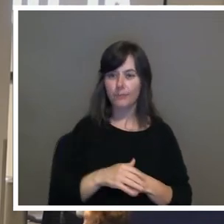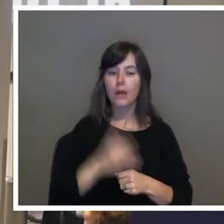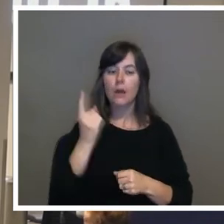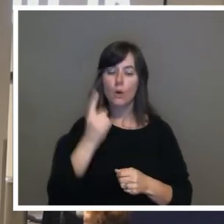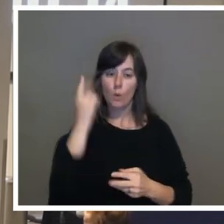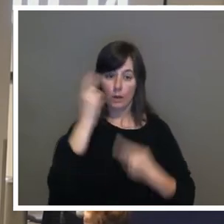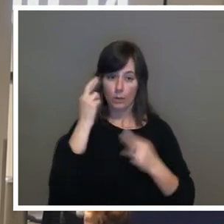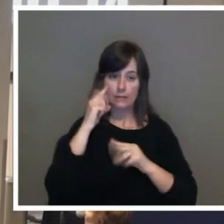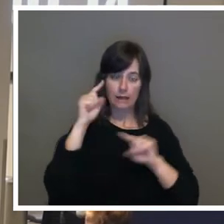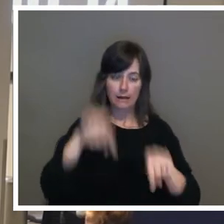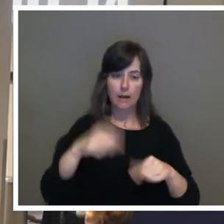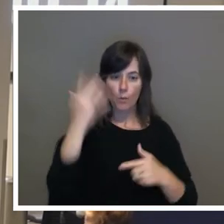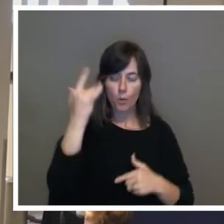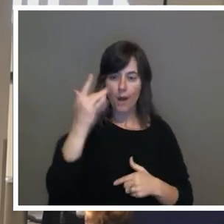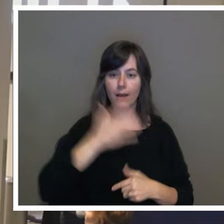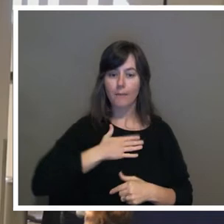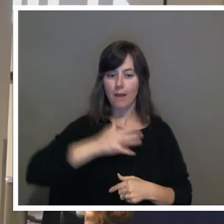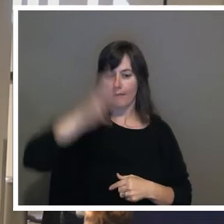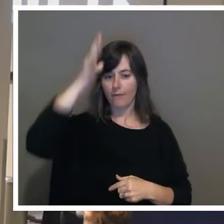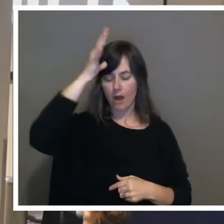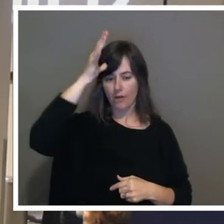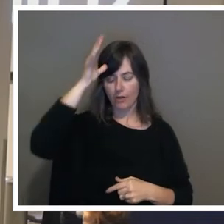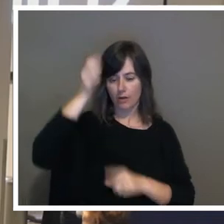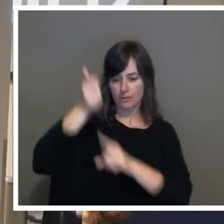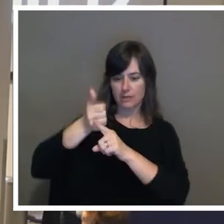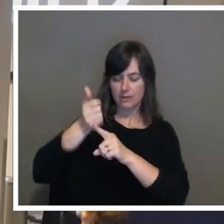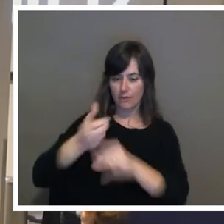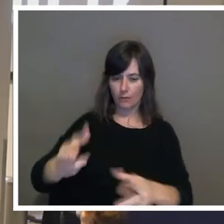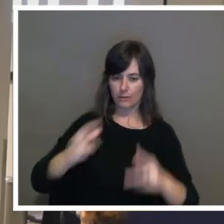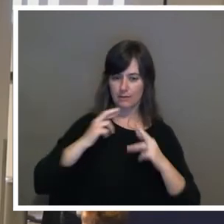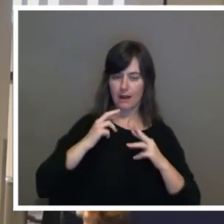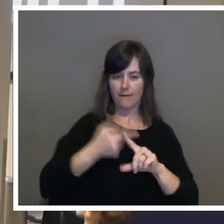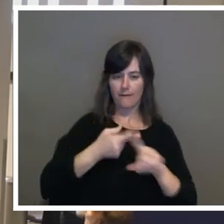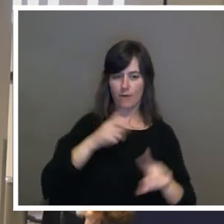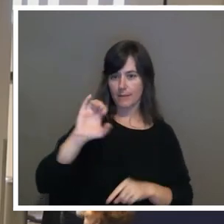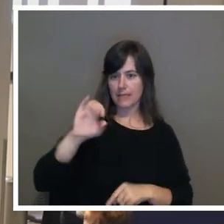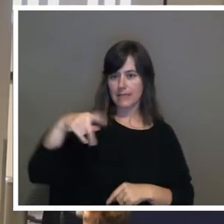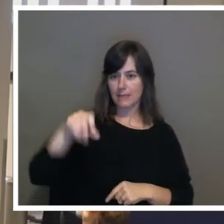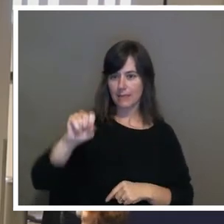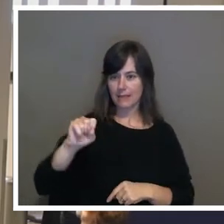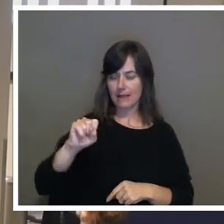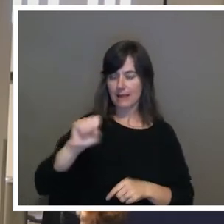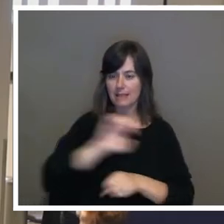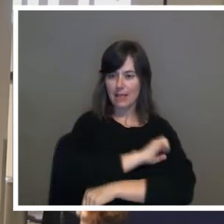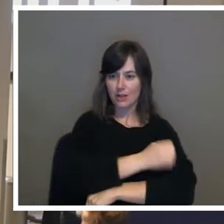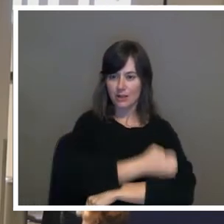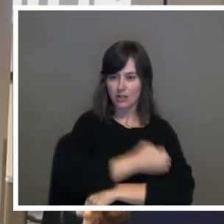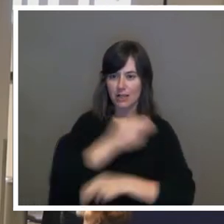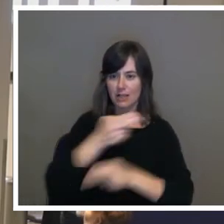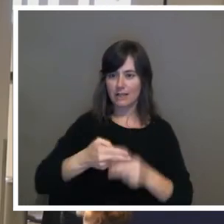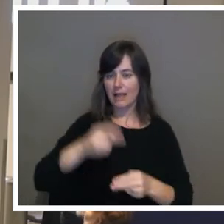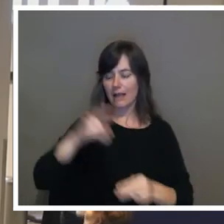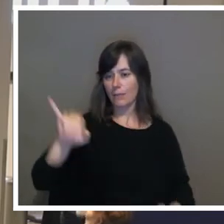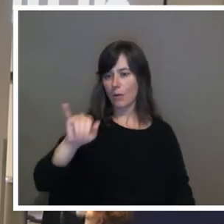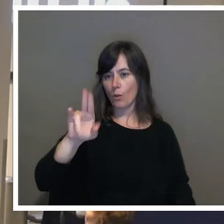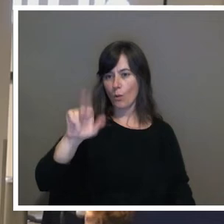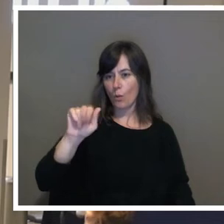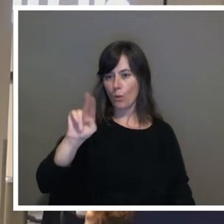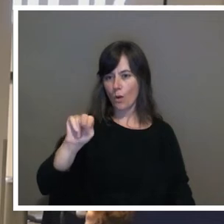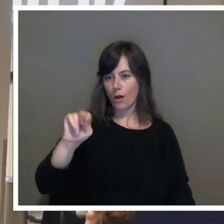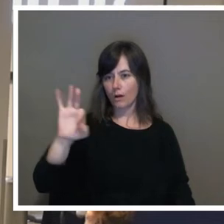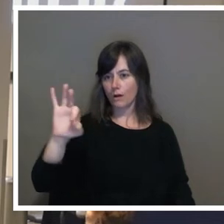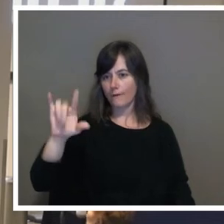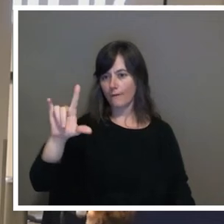my father retired from CPS Energy. His name was Juan Flores. Also, my